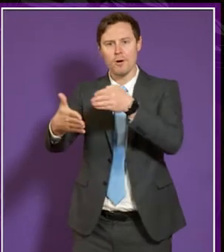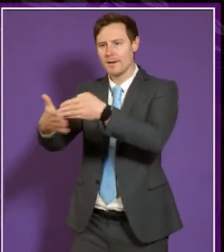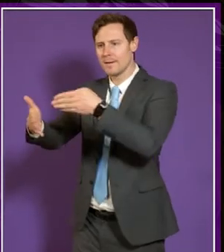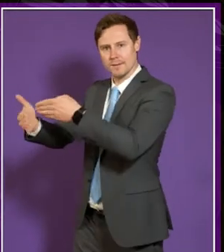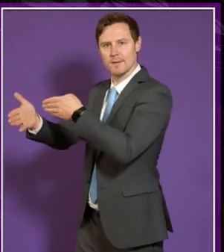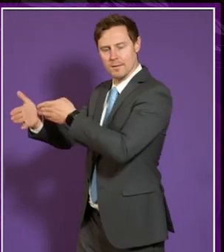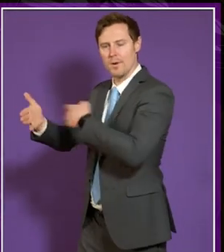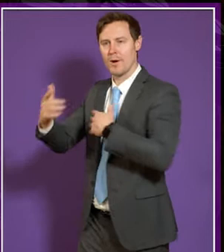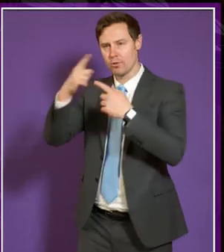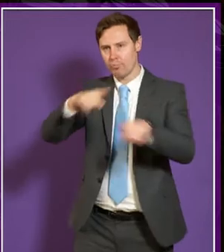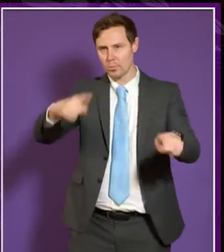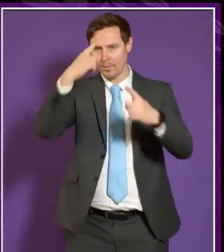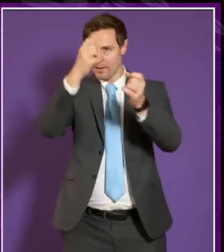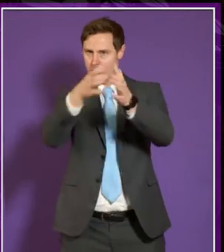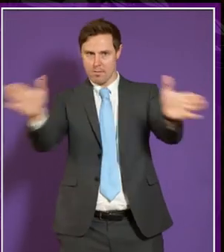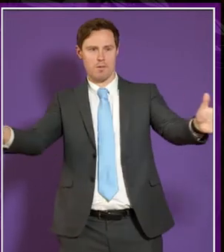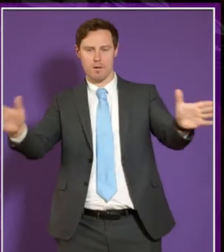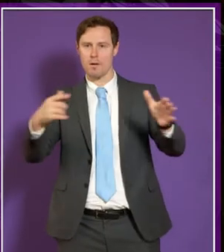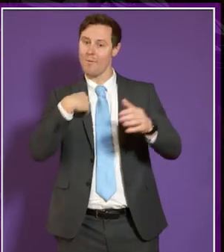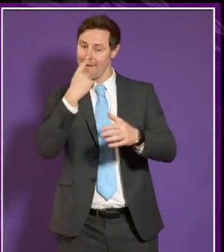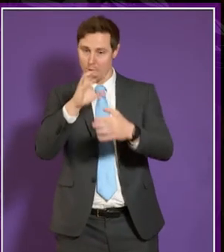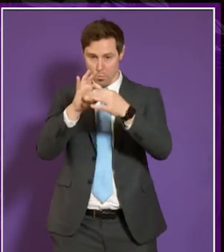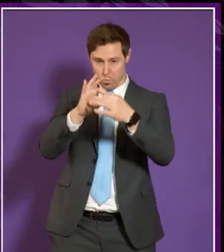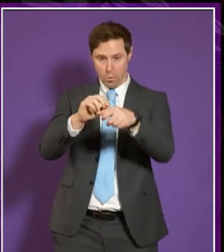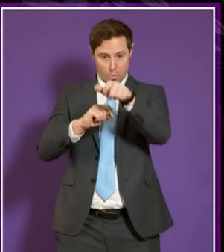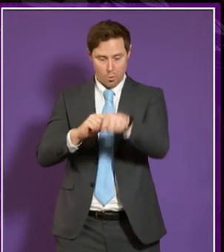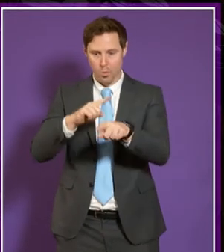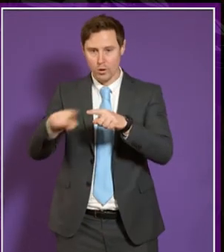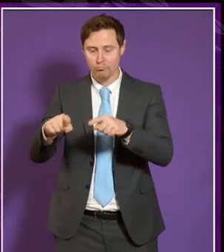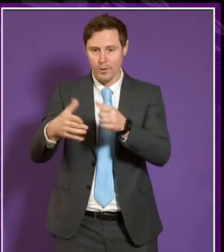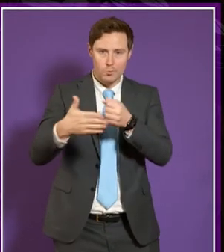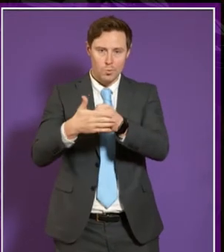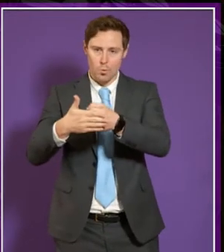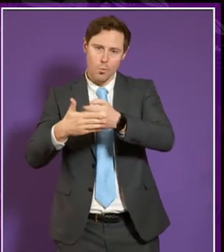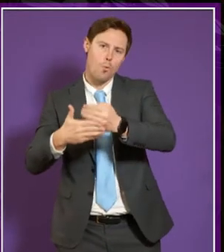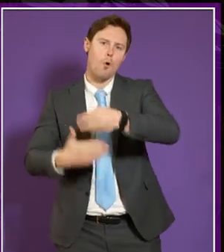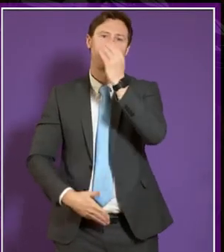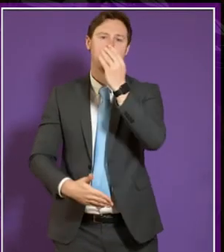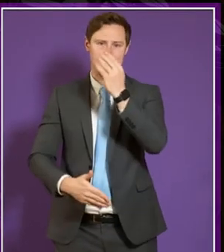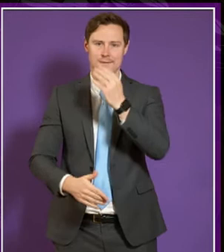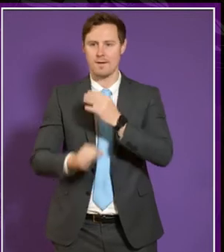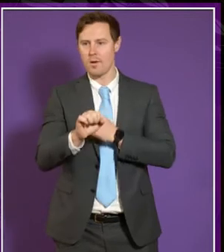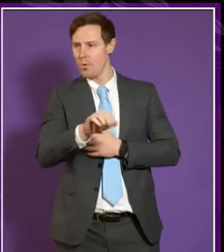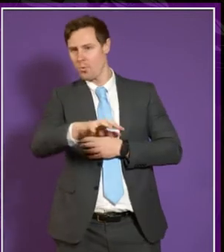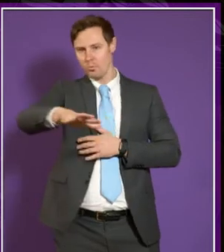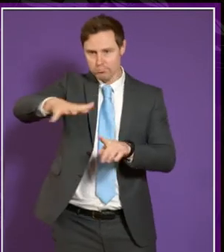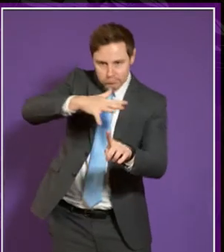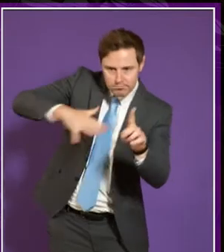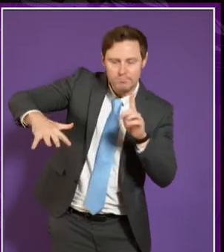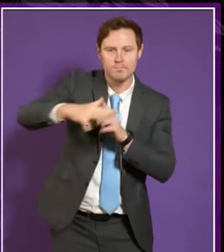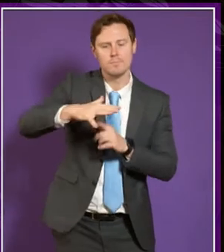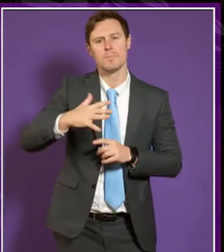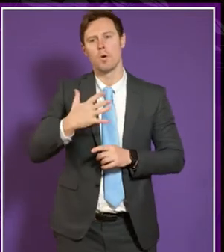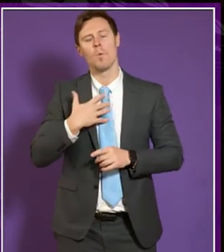them with and how can we work with them to alleviate those barriers so we do take a much